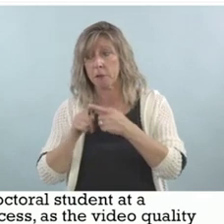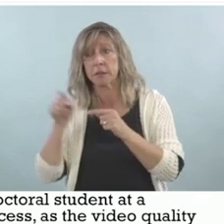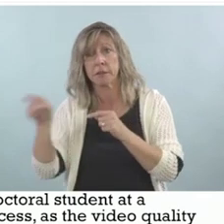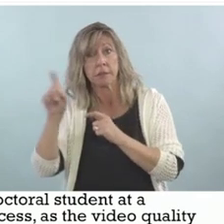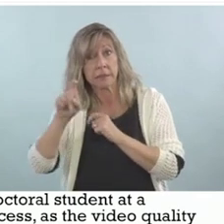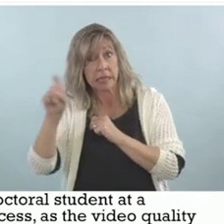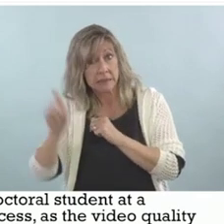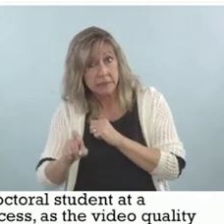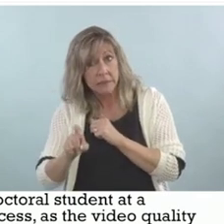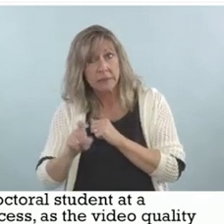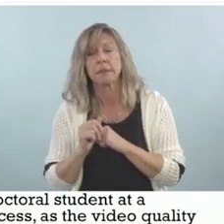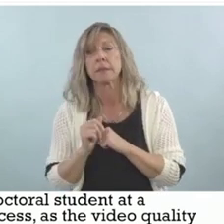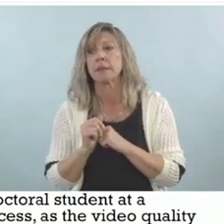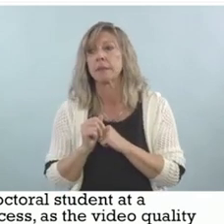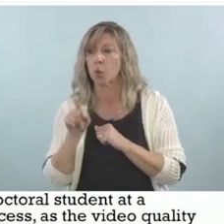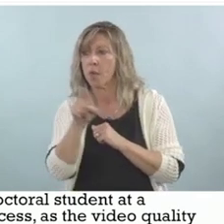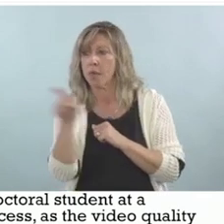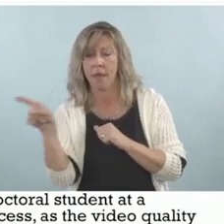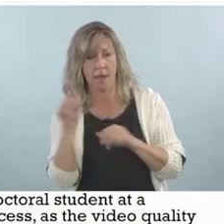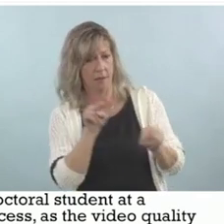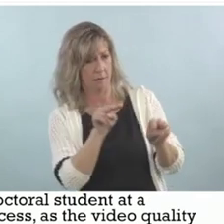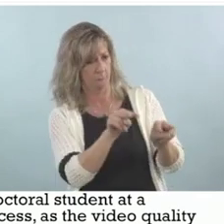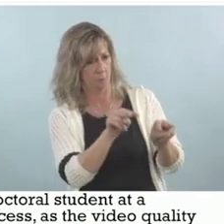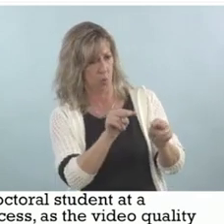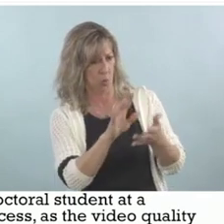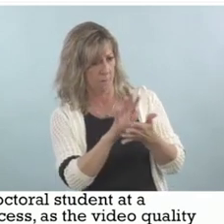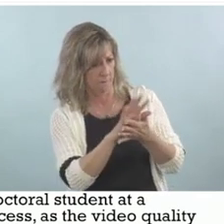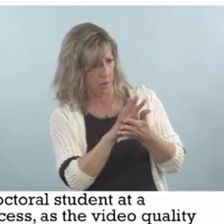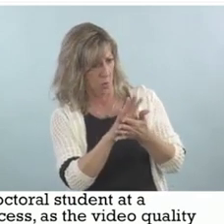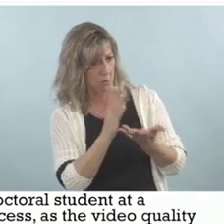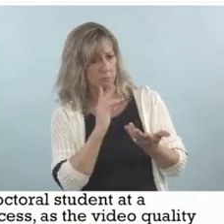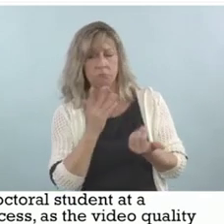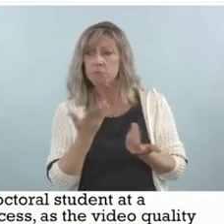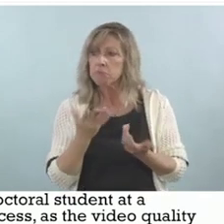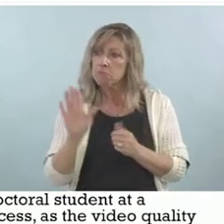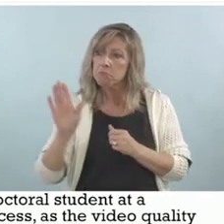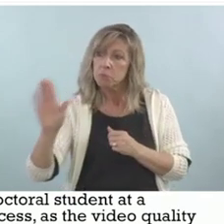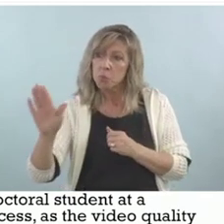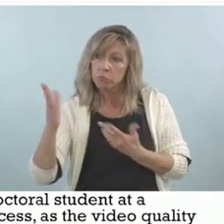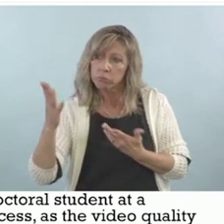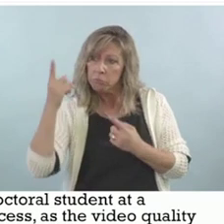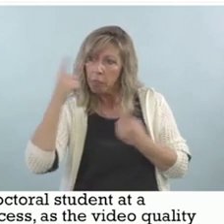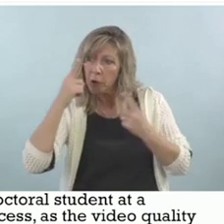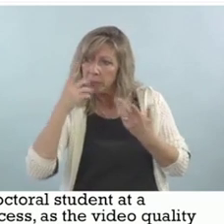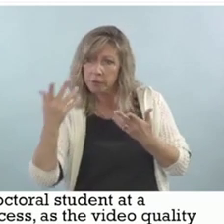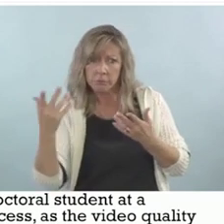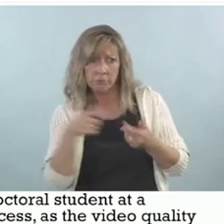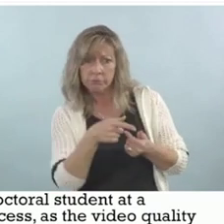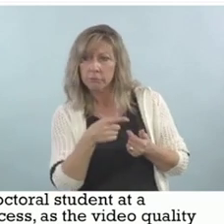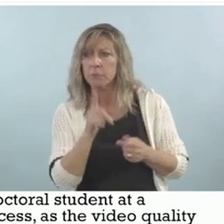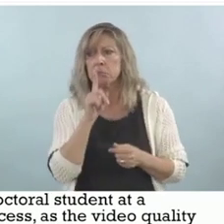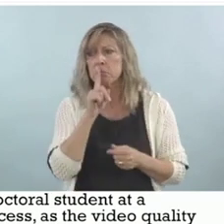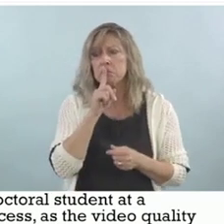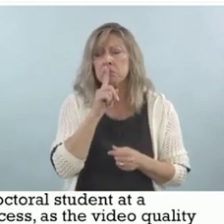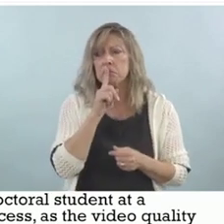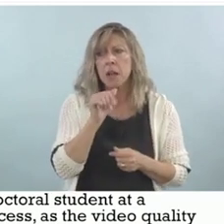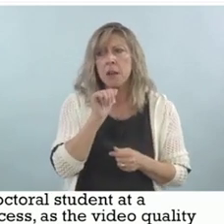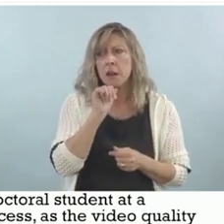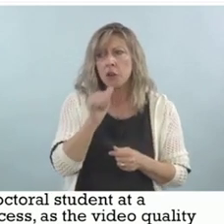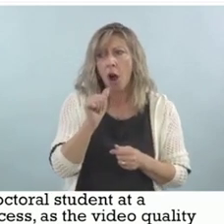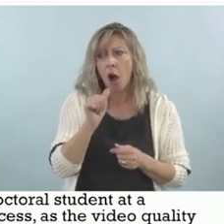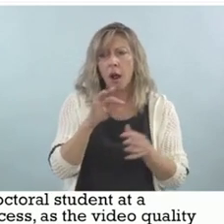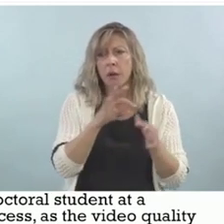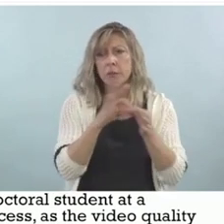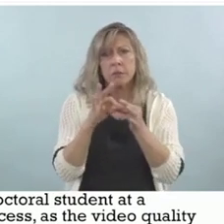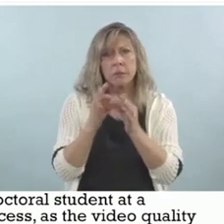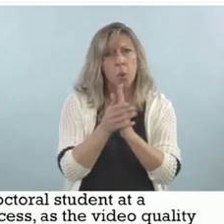had them view the videos, and then we asked them what they think of the videos. Not so much about the quality of the sign language,